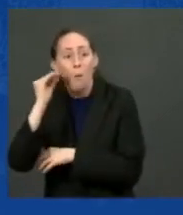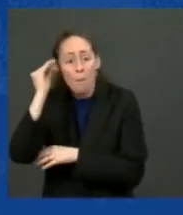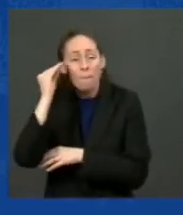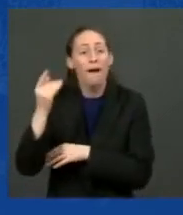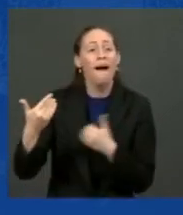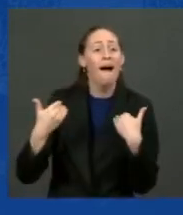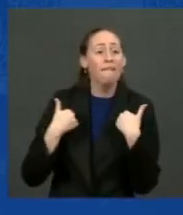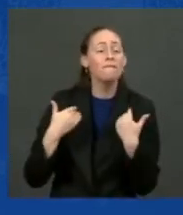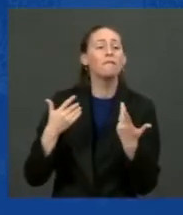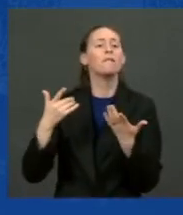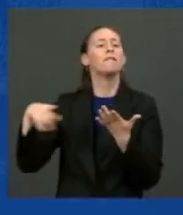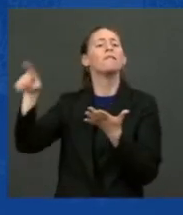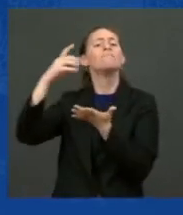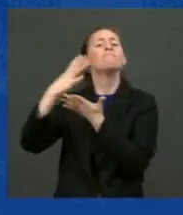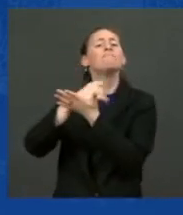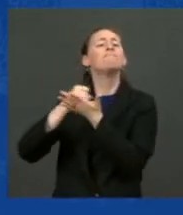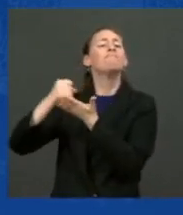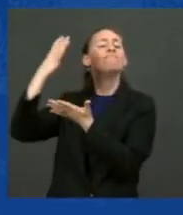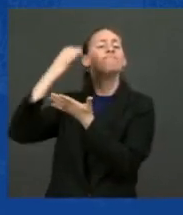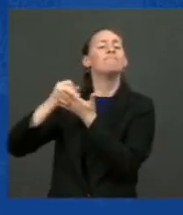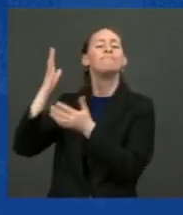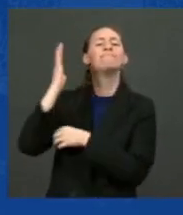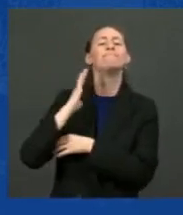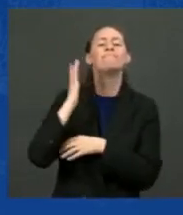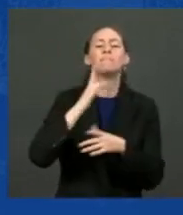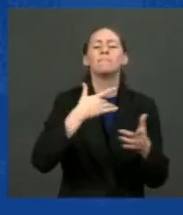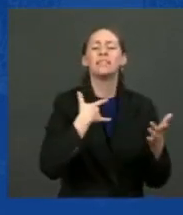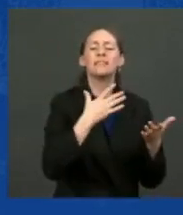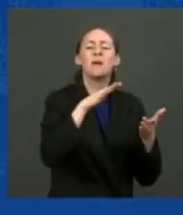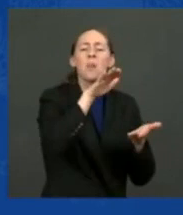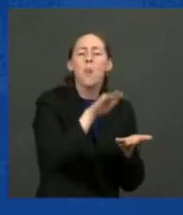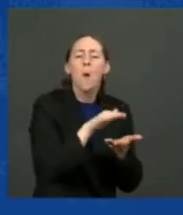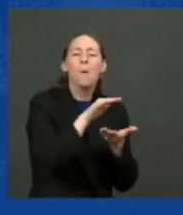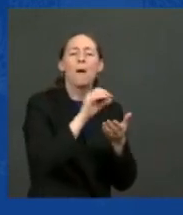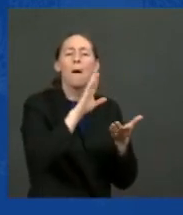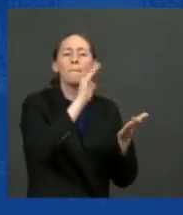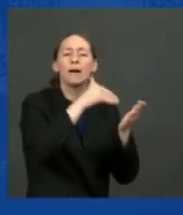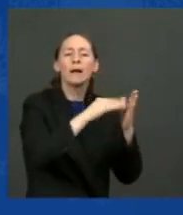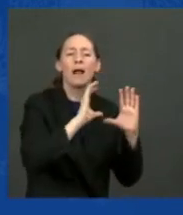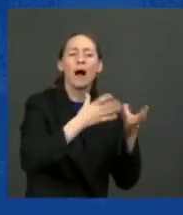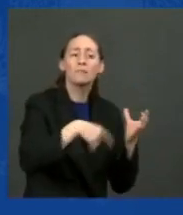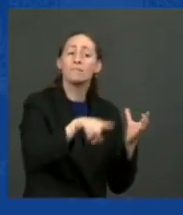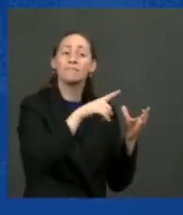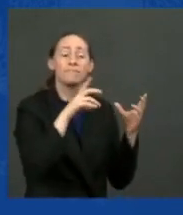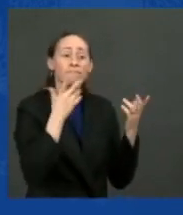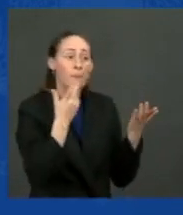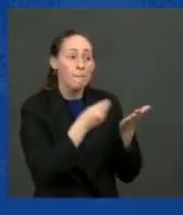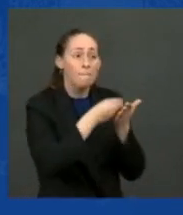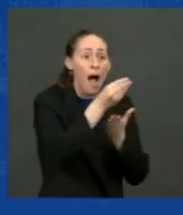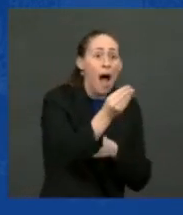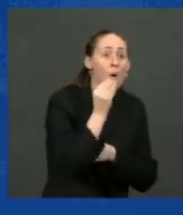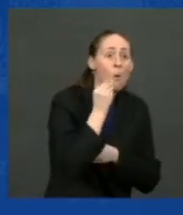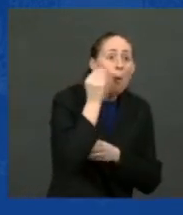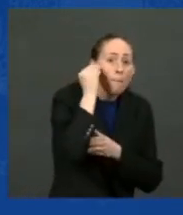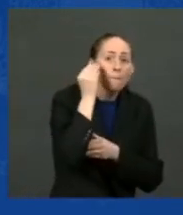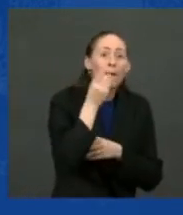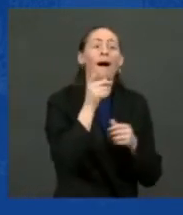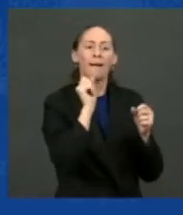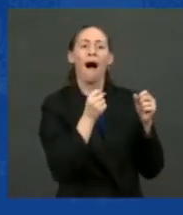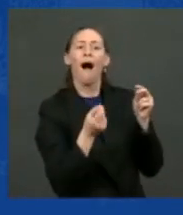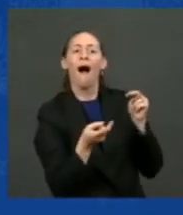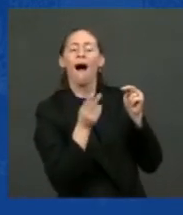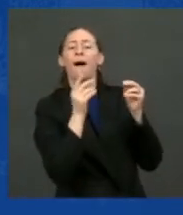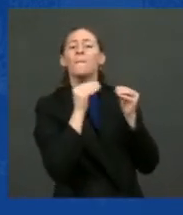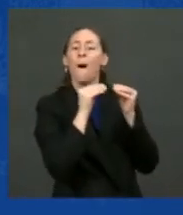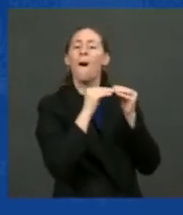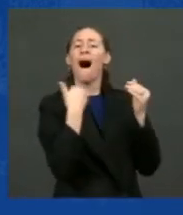would come from lower and middle-class backgrounds. That's how our parents are able to generate any wealth. The investments in our home for those who